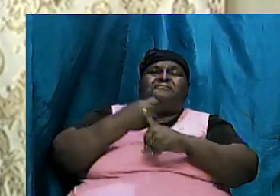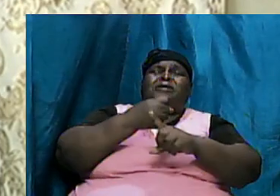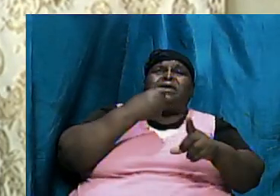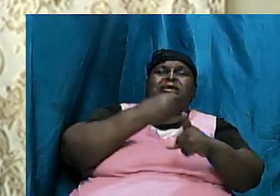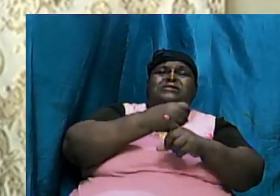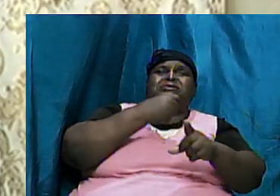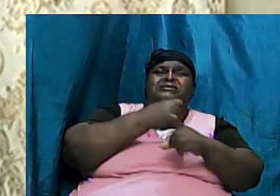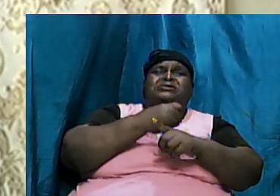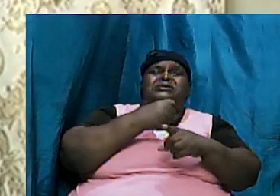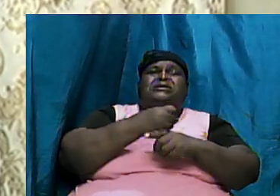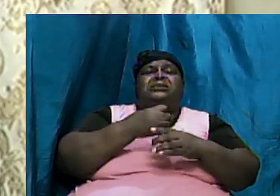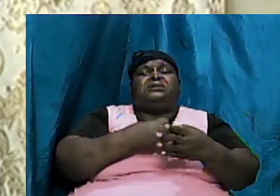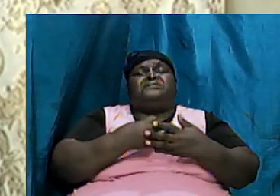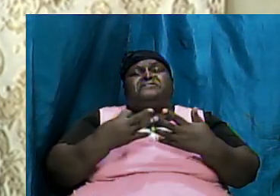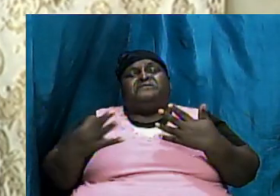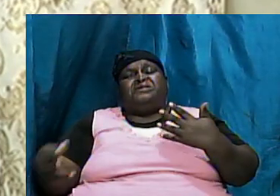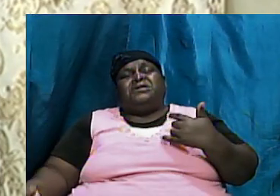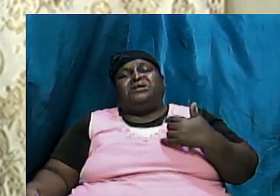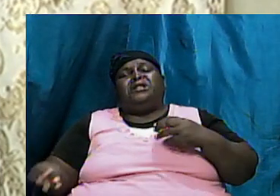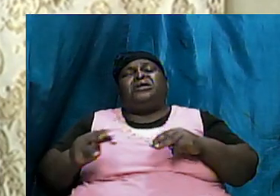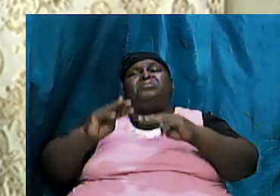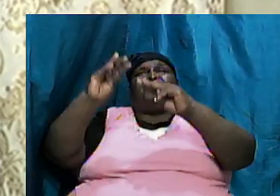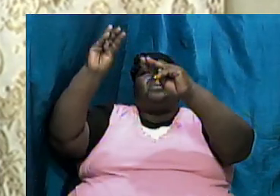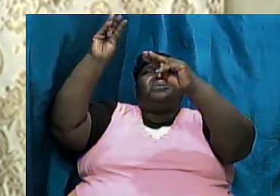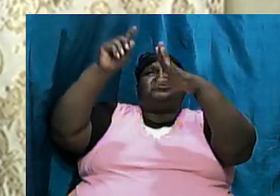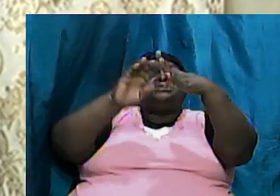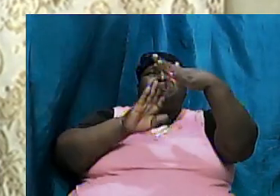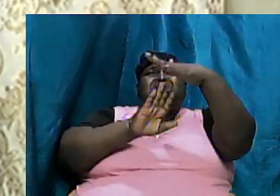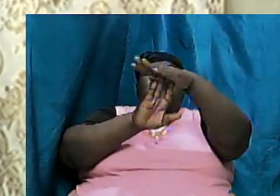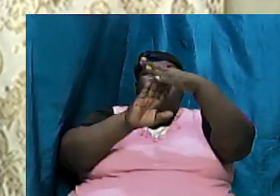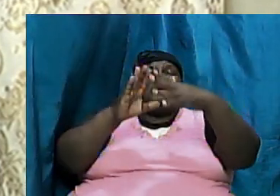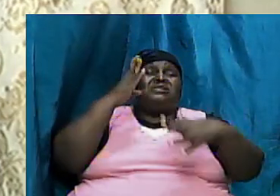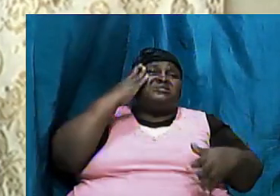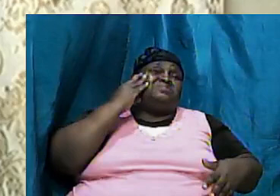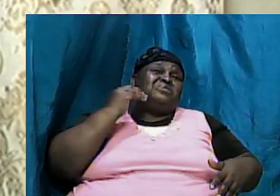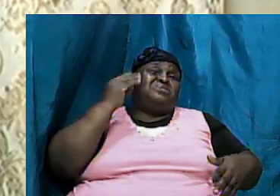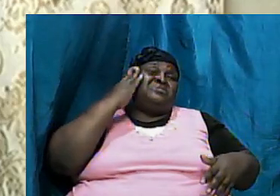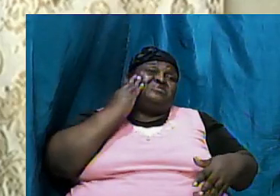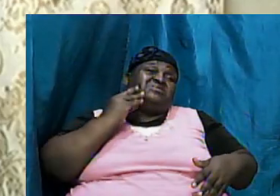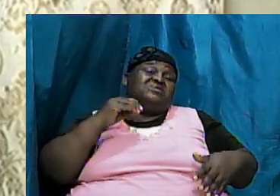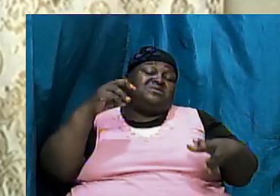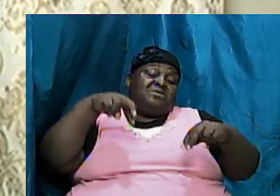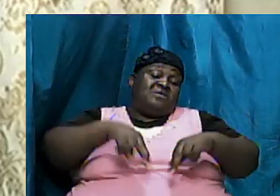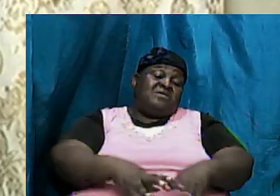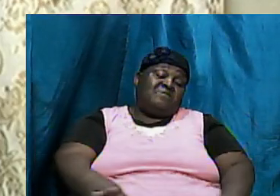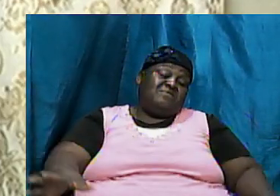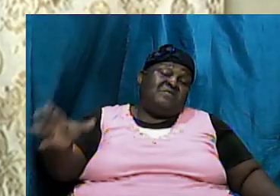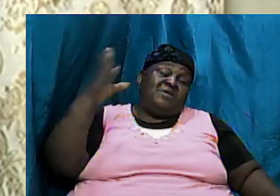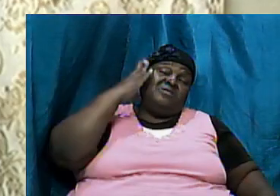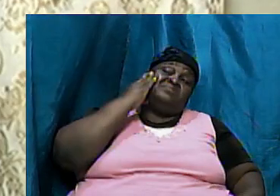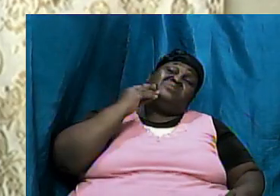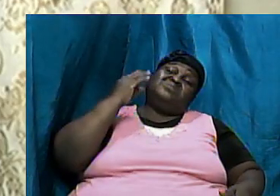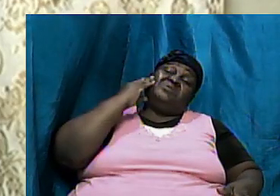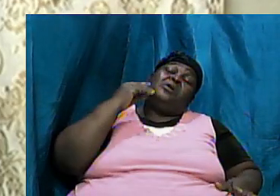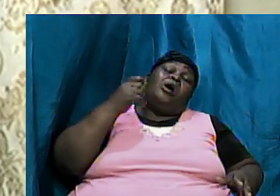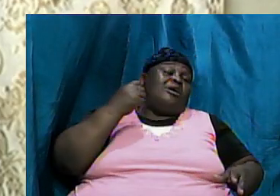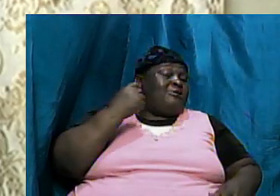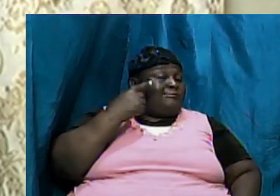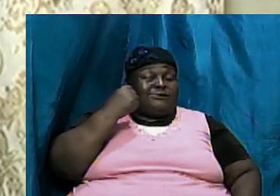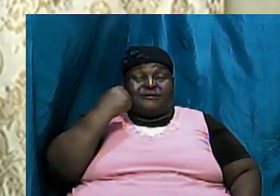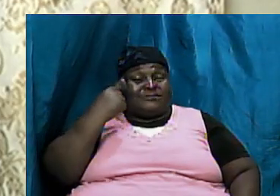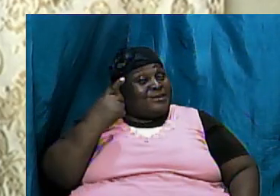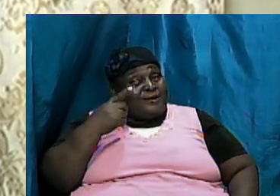and failures and mountaintop experiences and valley experiences understand that